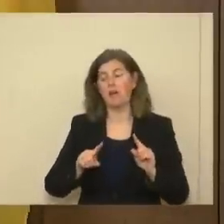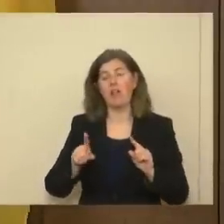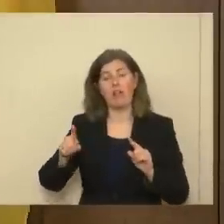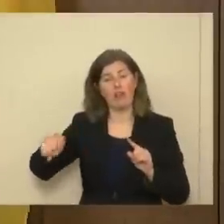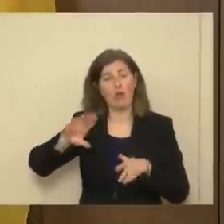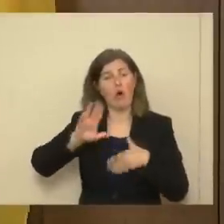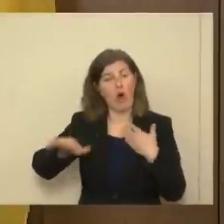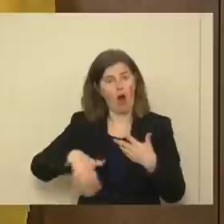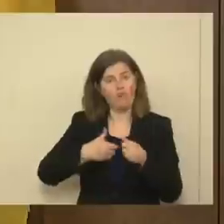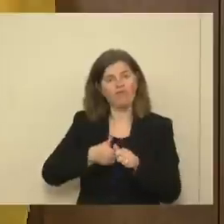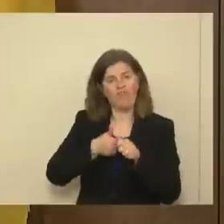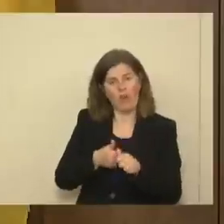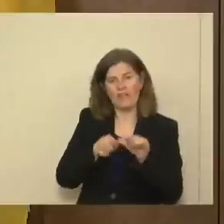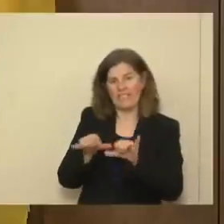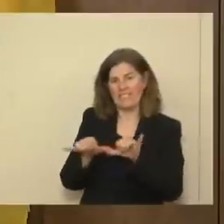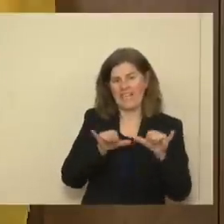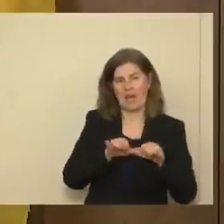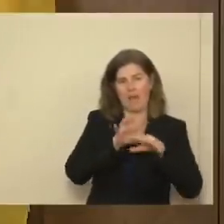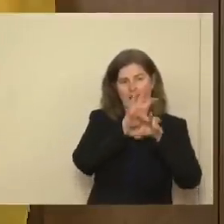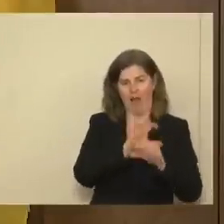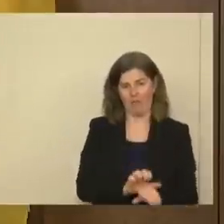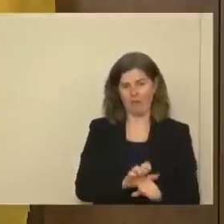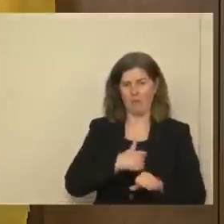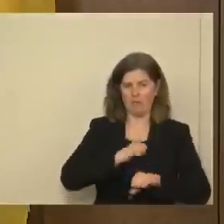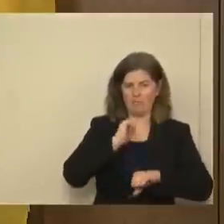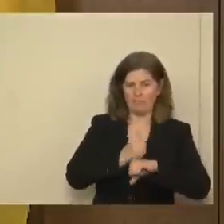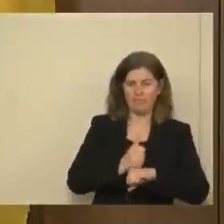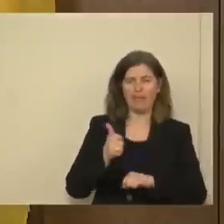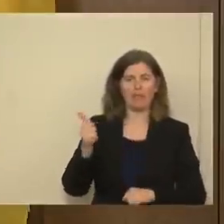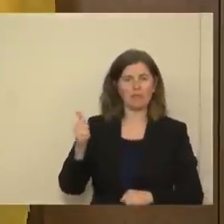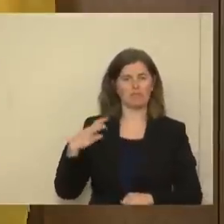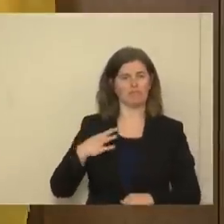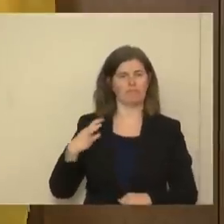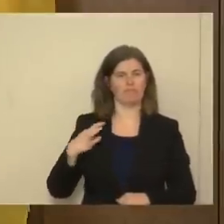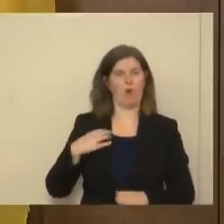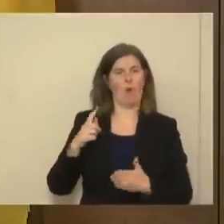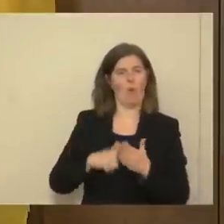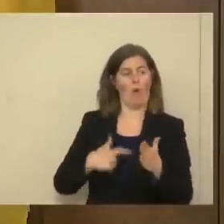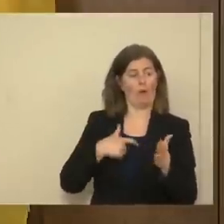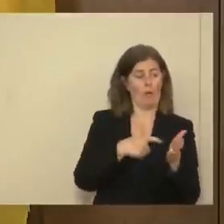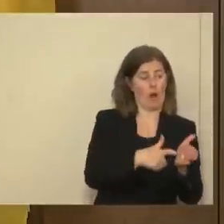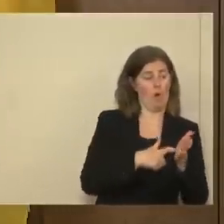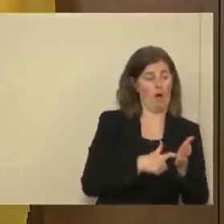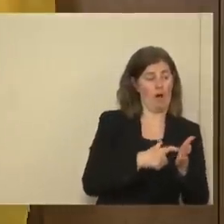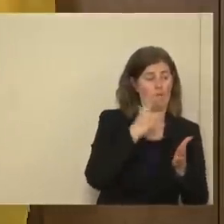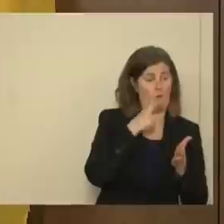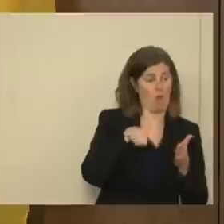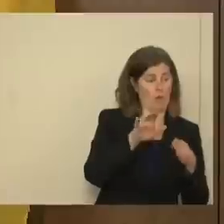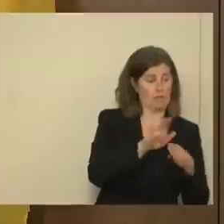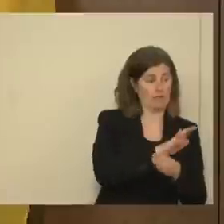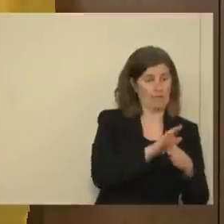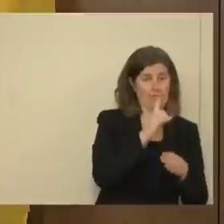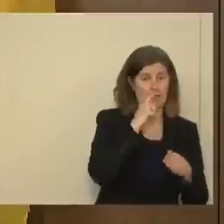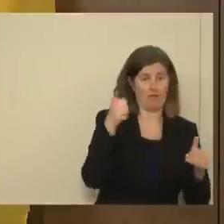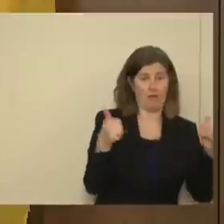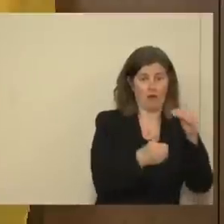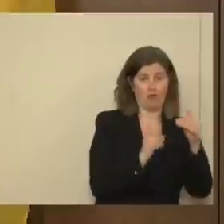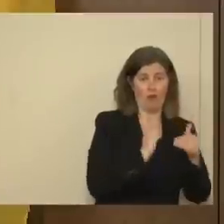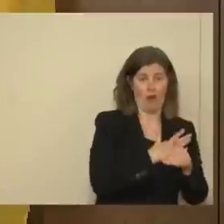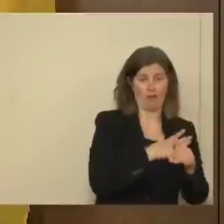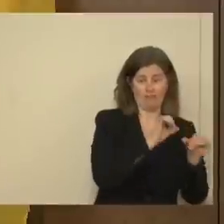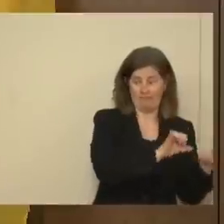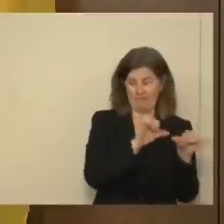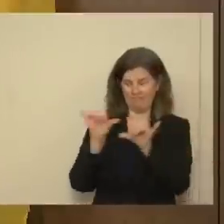adhering to the same COVID-safe practices voluntarily that we would require for any of those businesses in the same